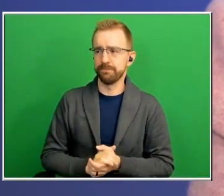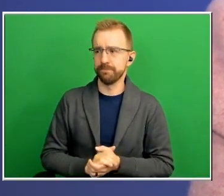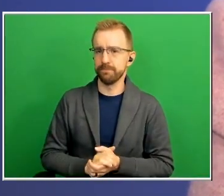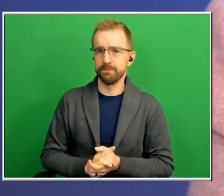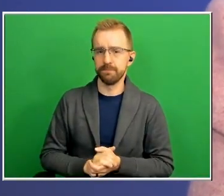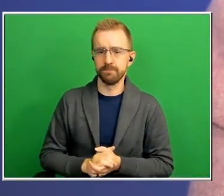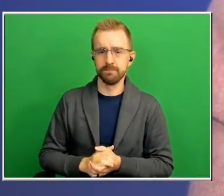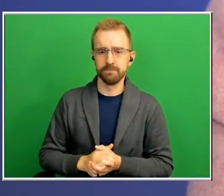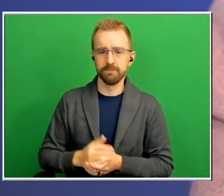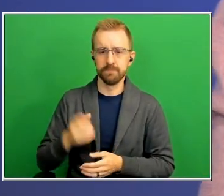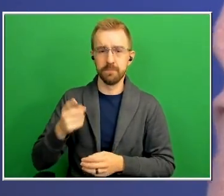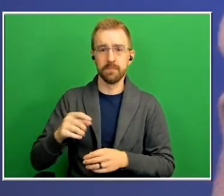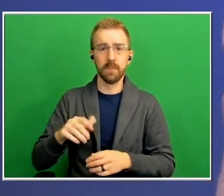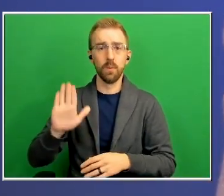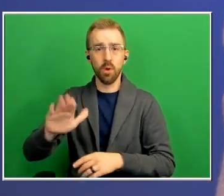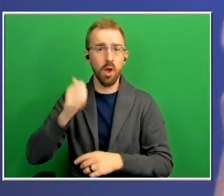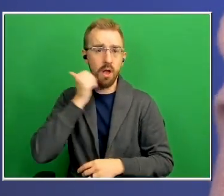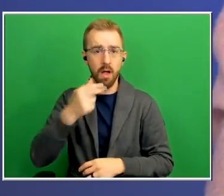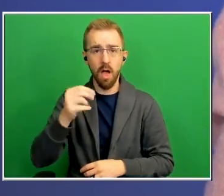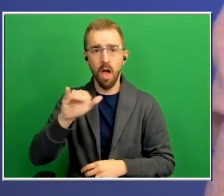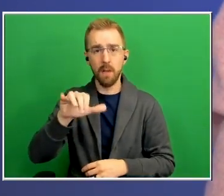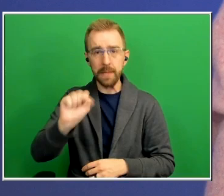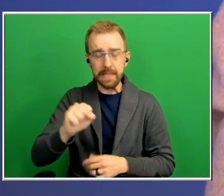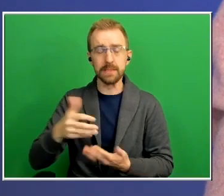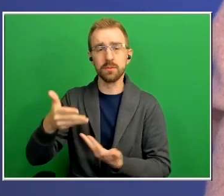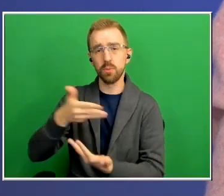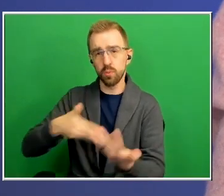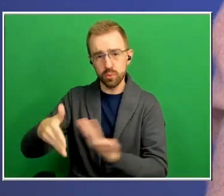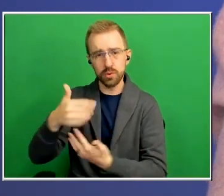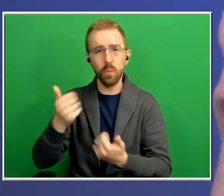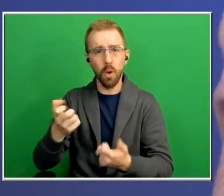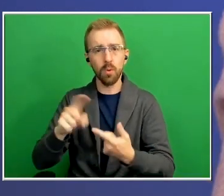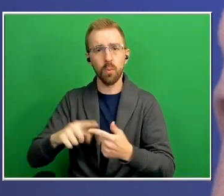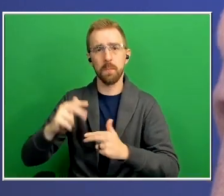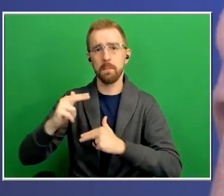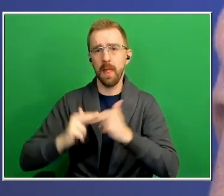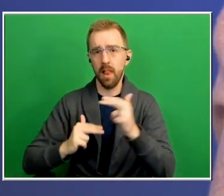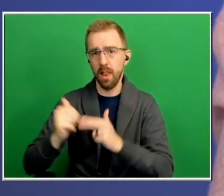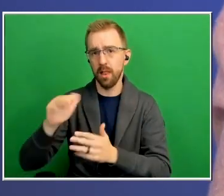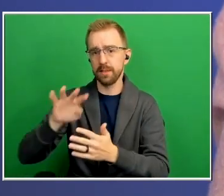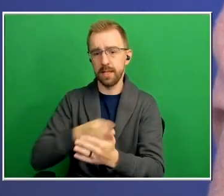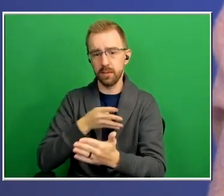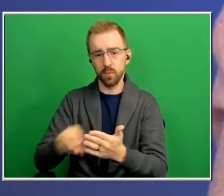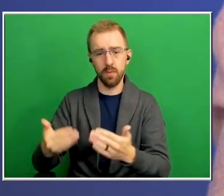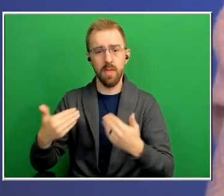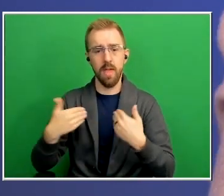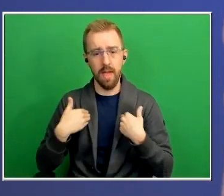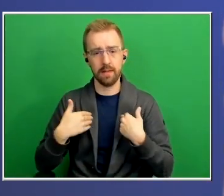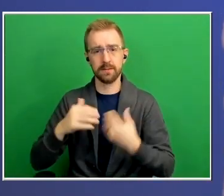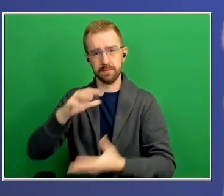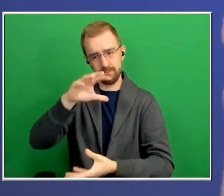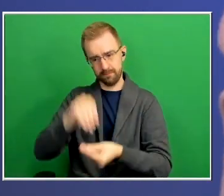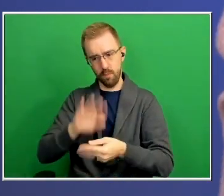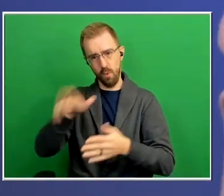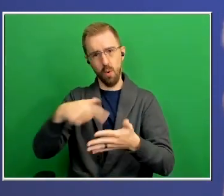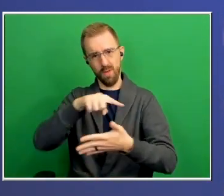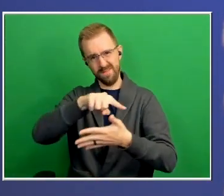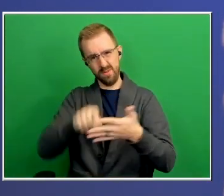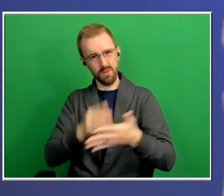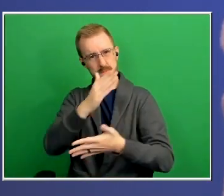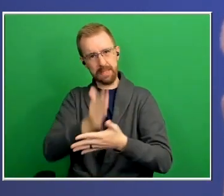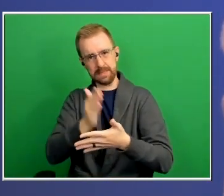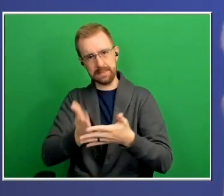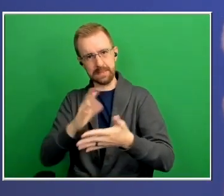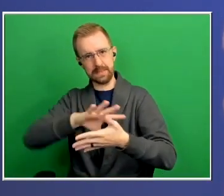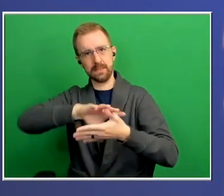socialization and let's construct a schedule that have have all those pieces in them um so we talk